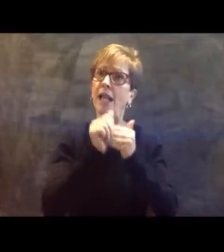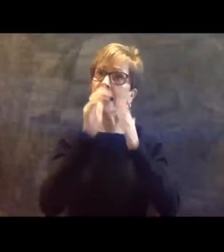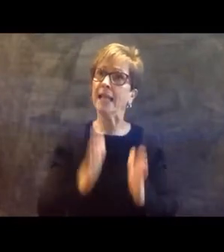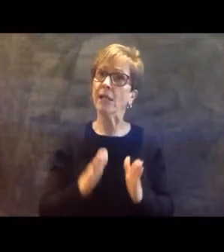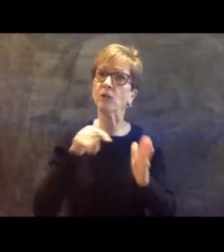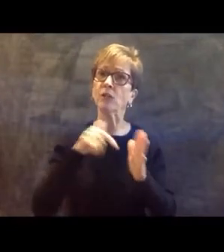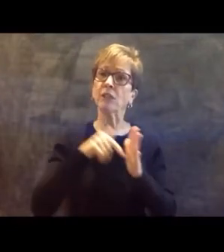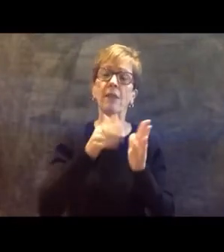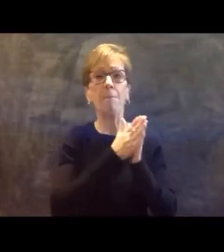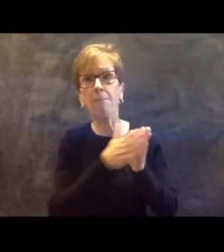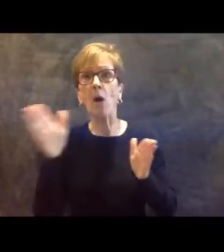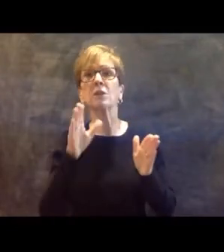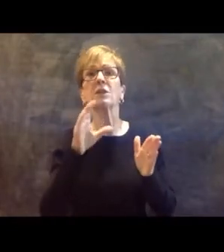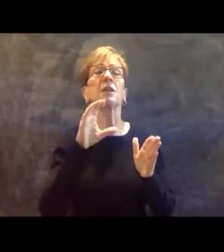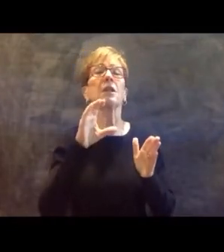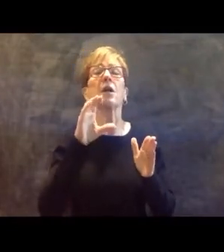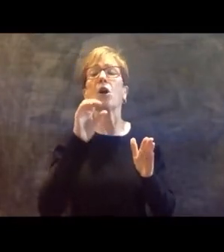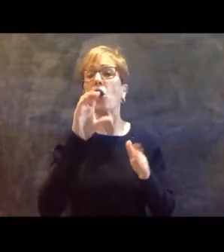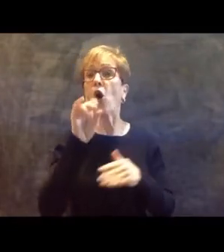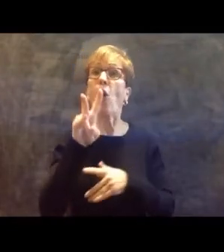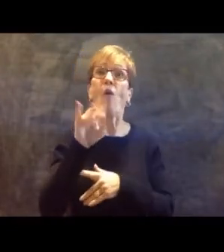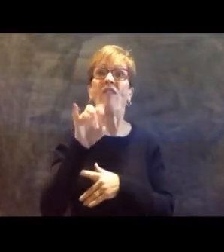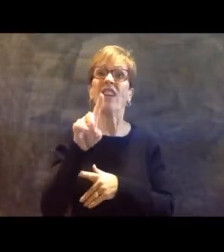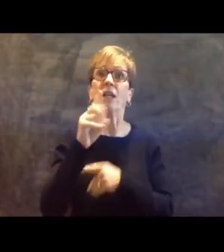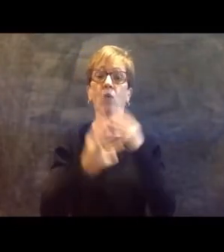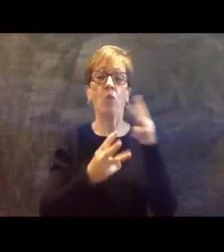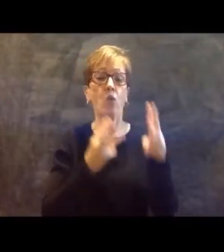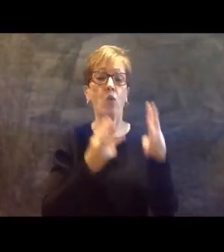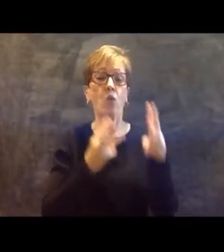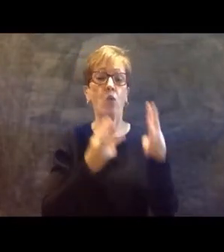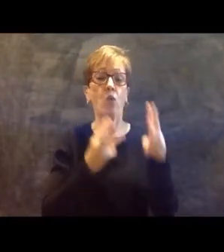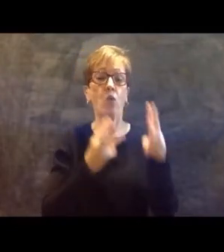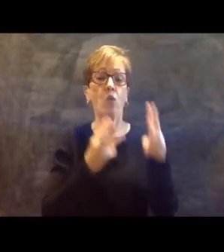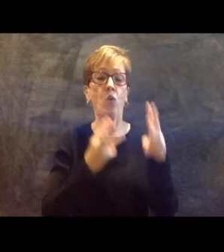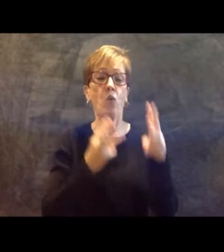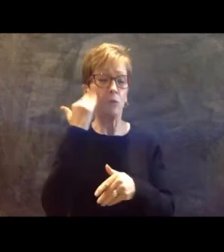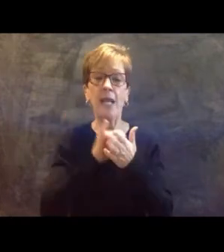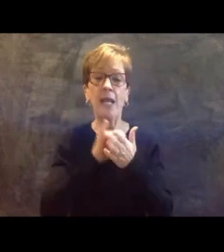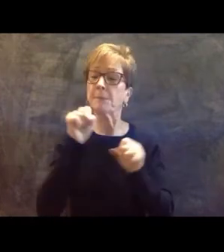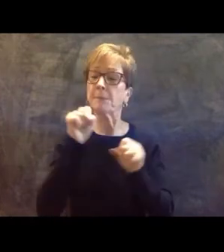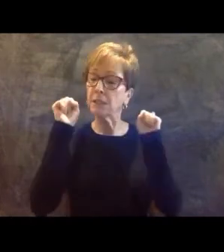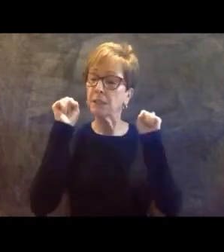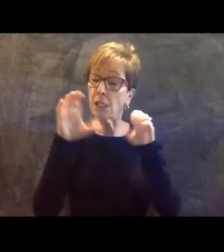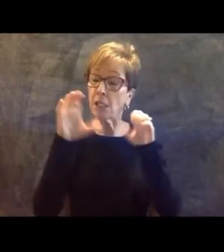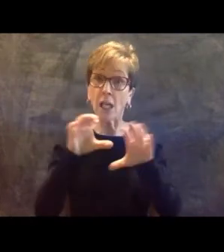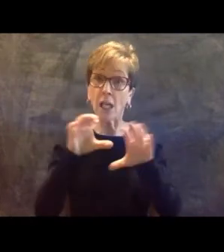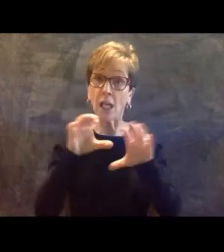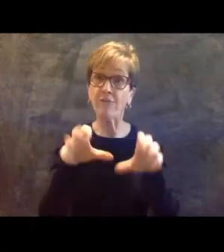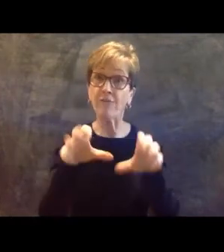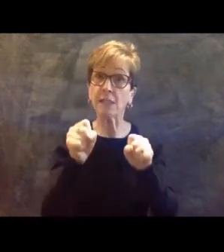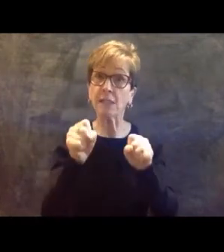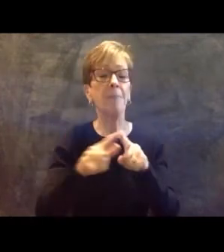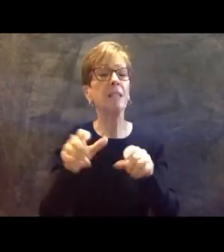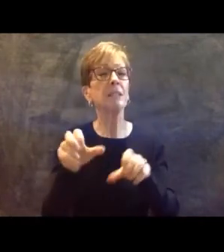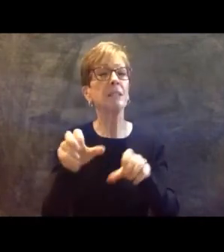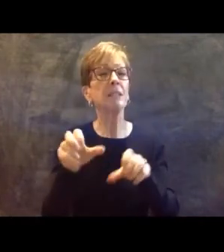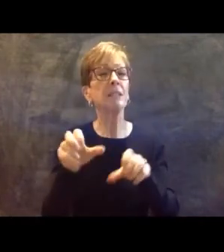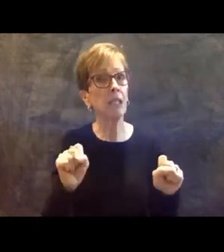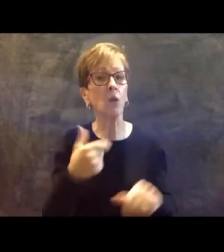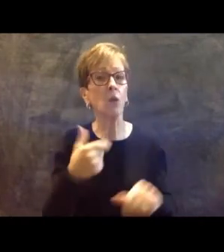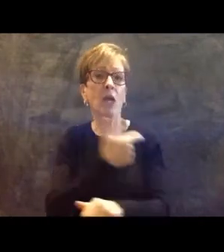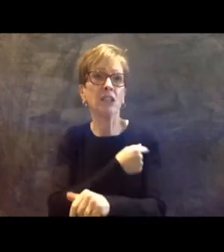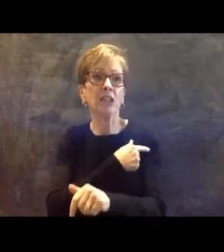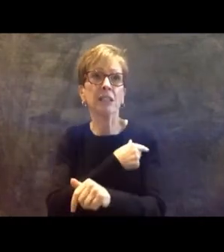all our schools open as quickly as possible, but it must be done safely. So we're vaccinating educators quickly, and we'll